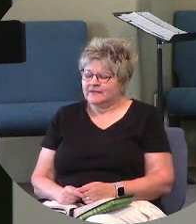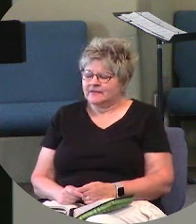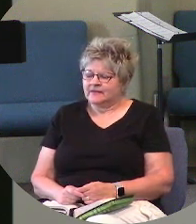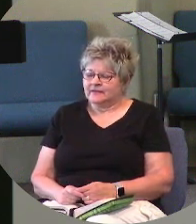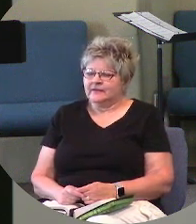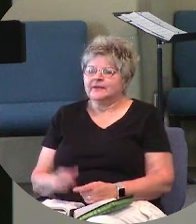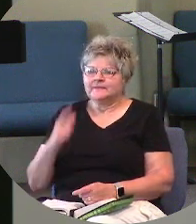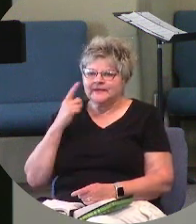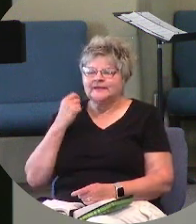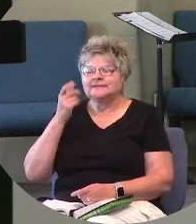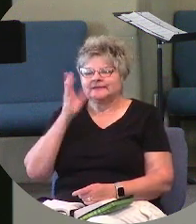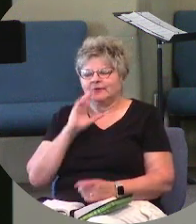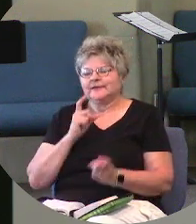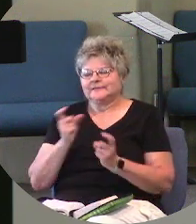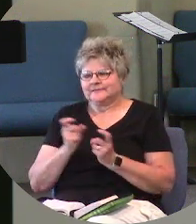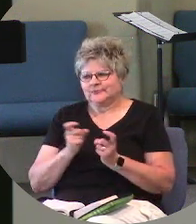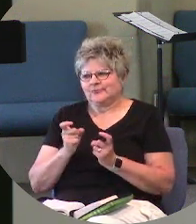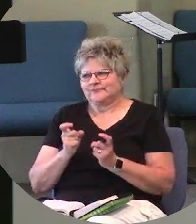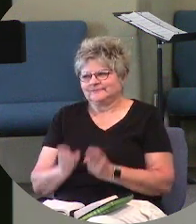Because God is in control.